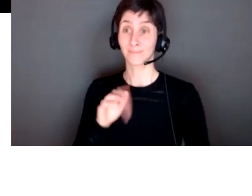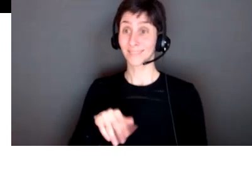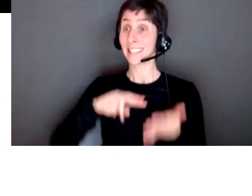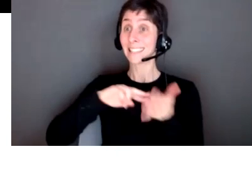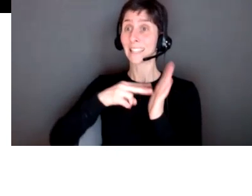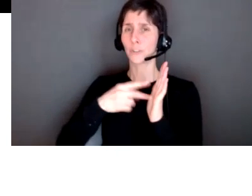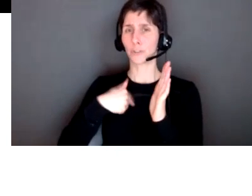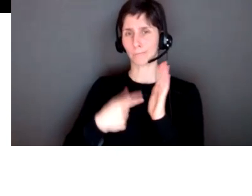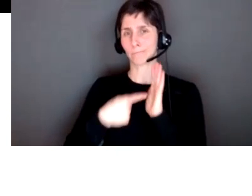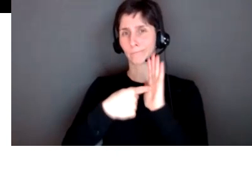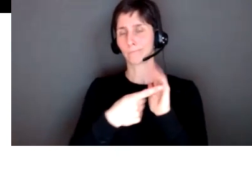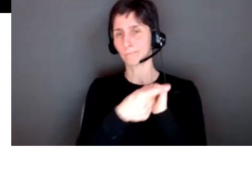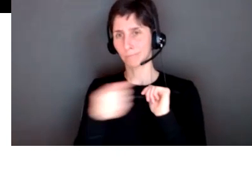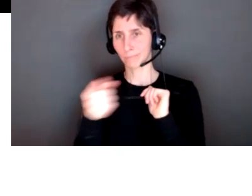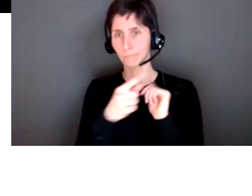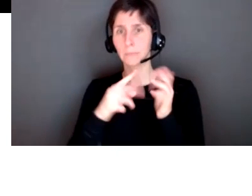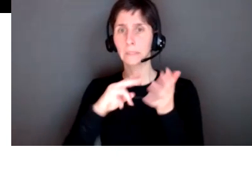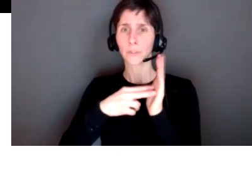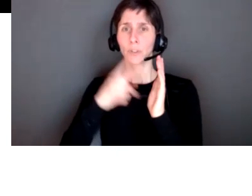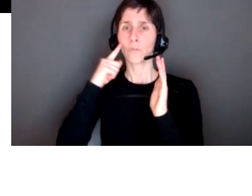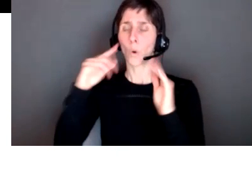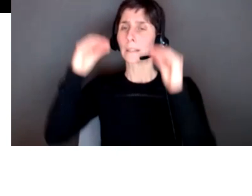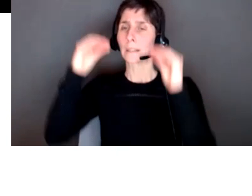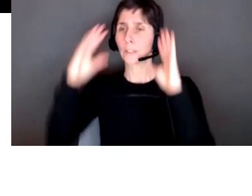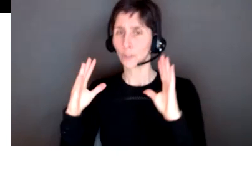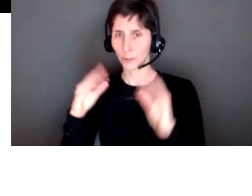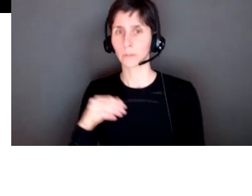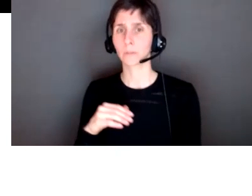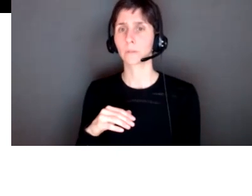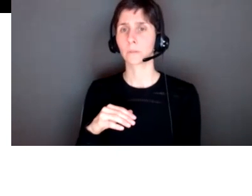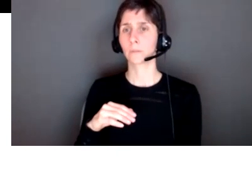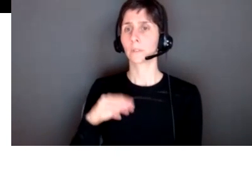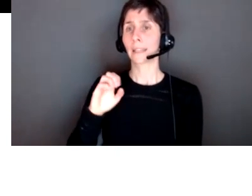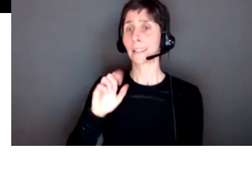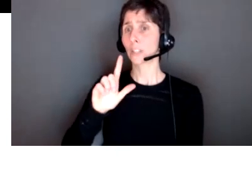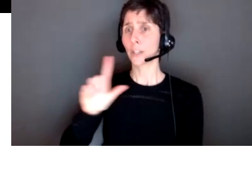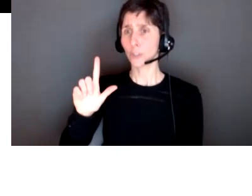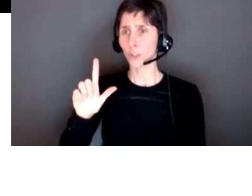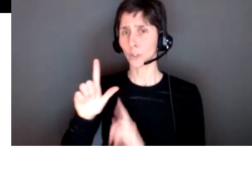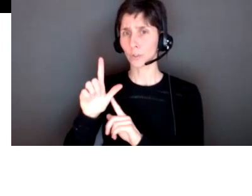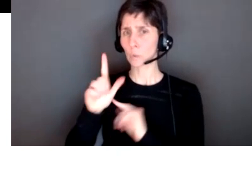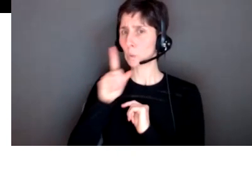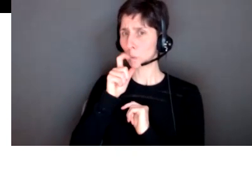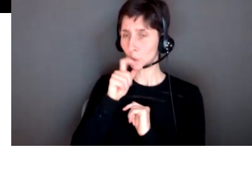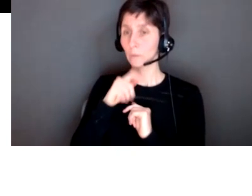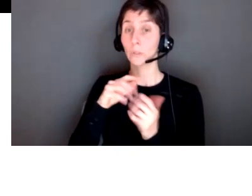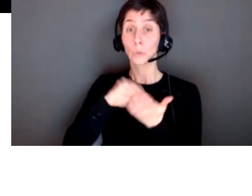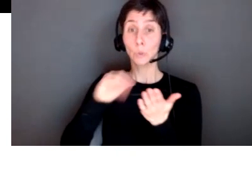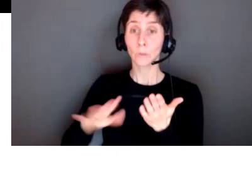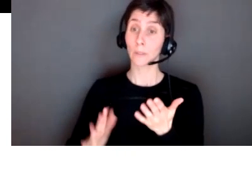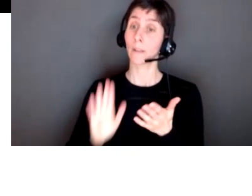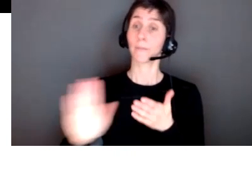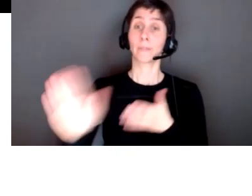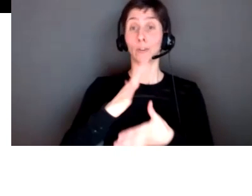present to you you know it's a definition for teachers when we think about our english language learners so these are students whose dominant